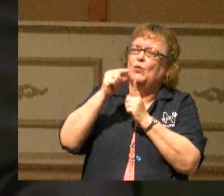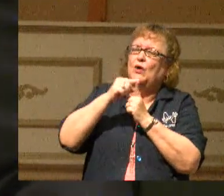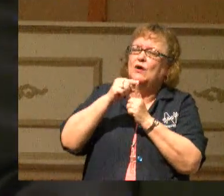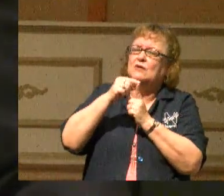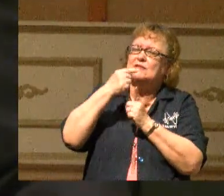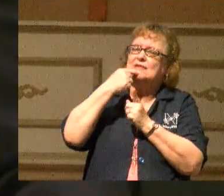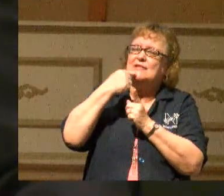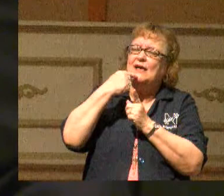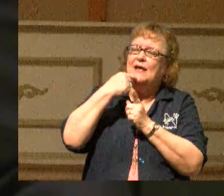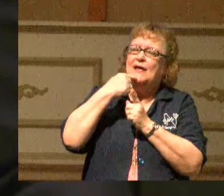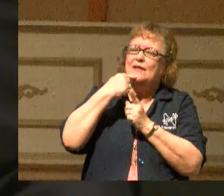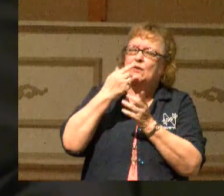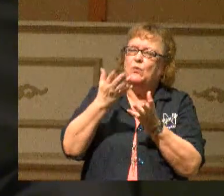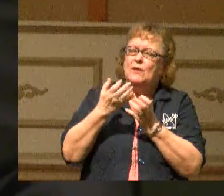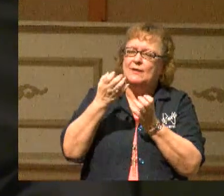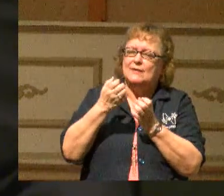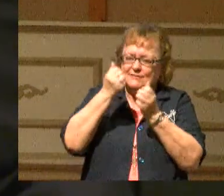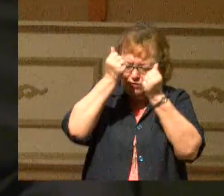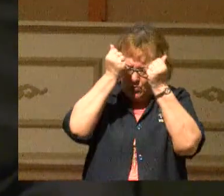obey.